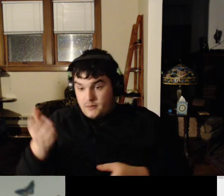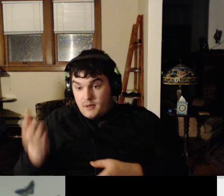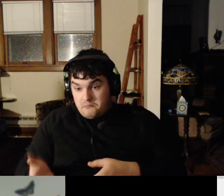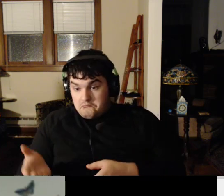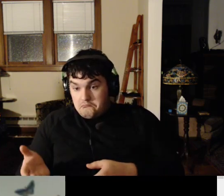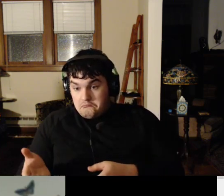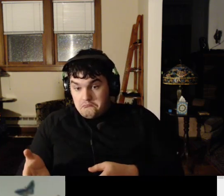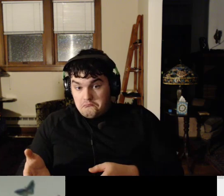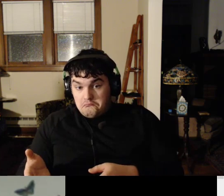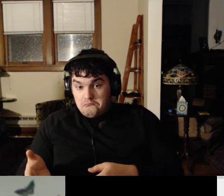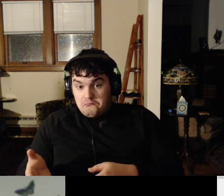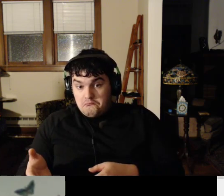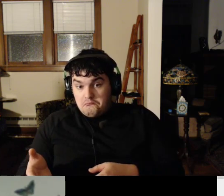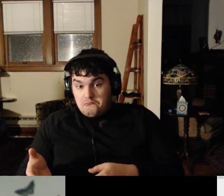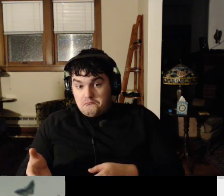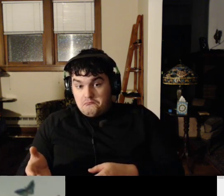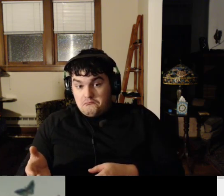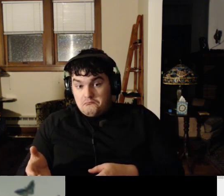Yeah.